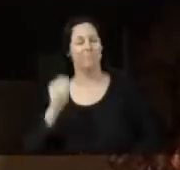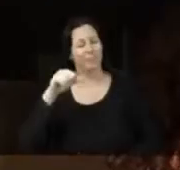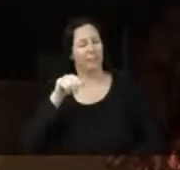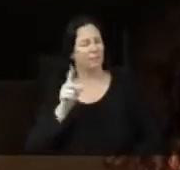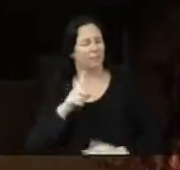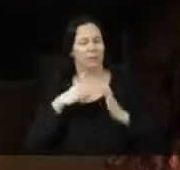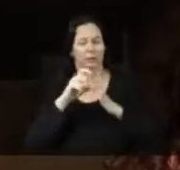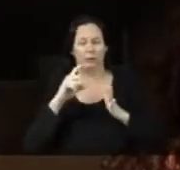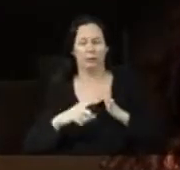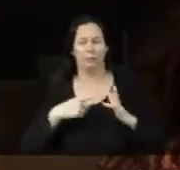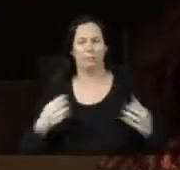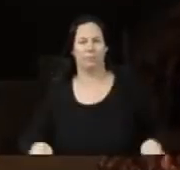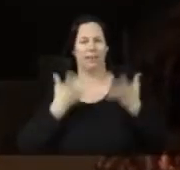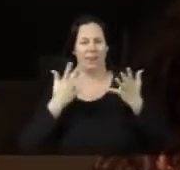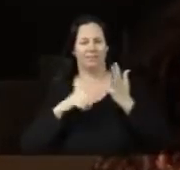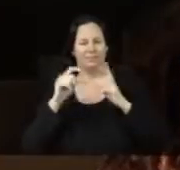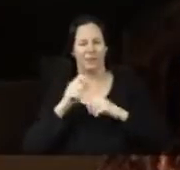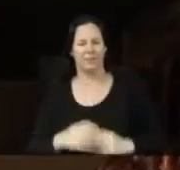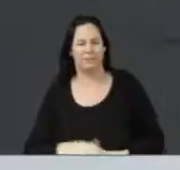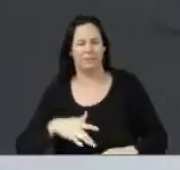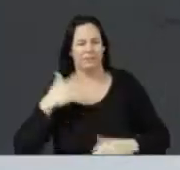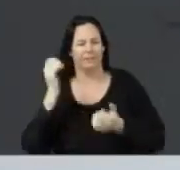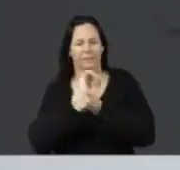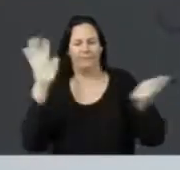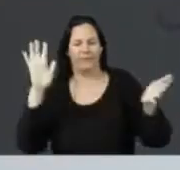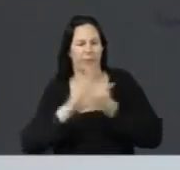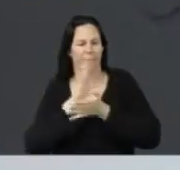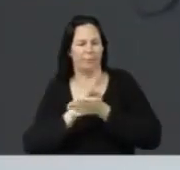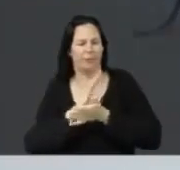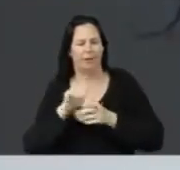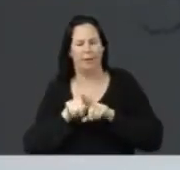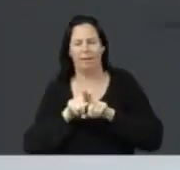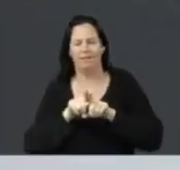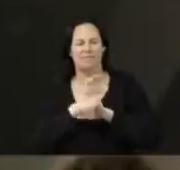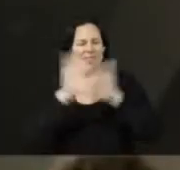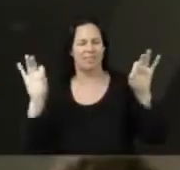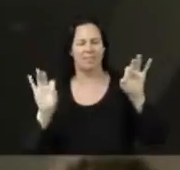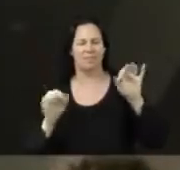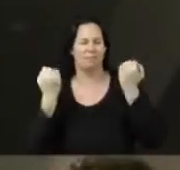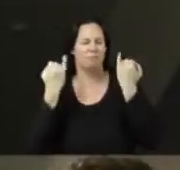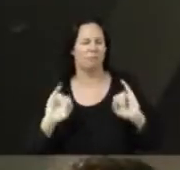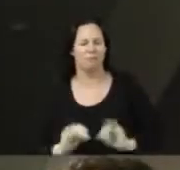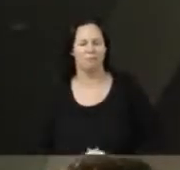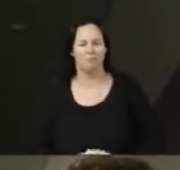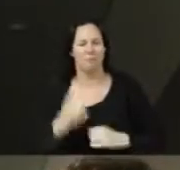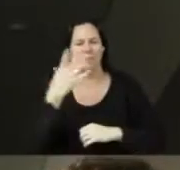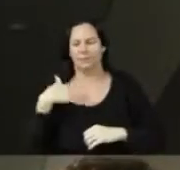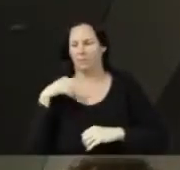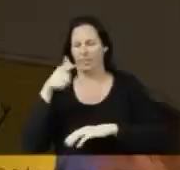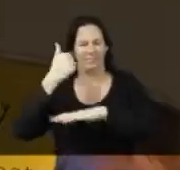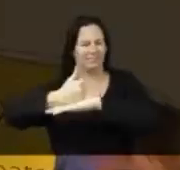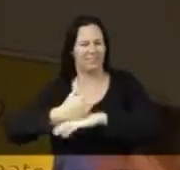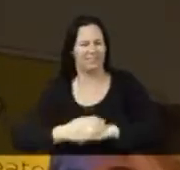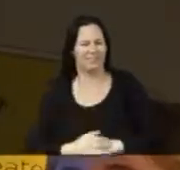Yeah, that's what I do. I light up. I feel free and happy. Like nothing's going to go wrong